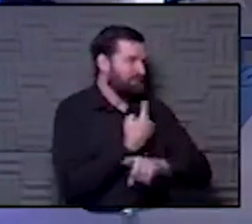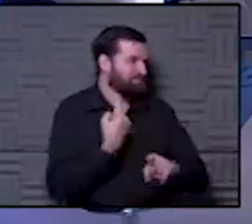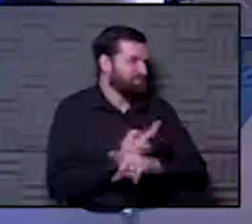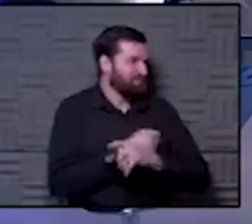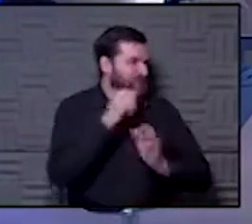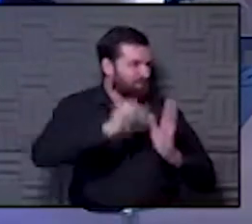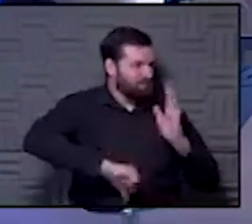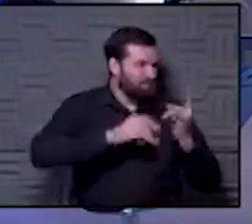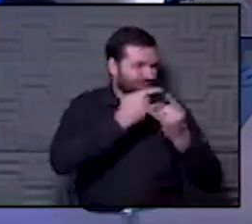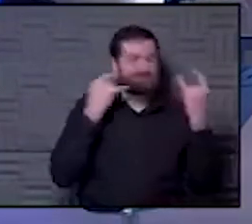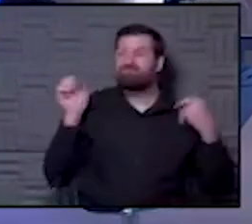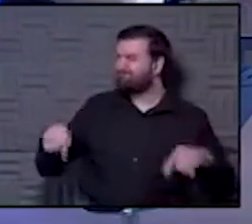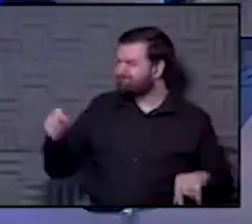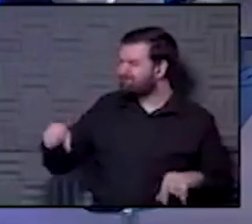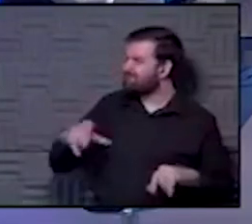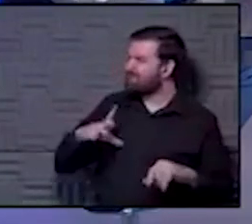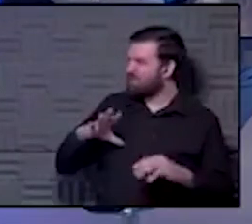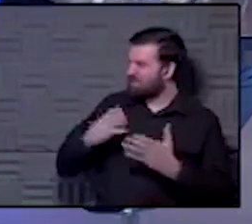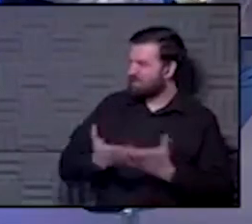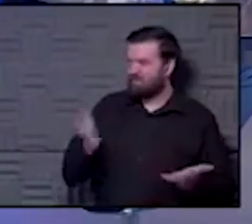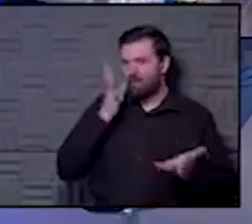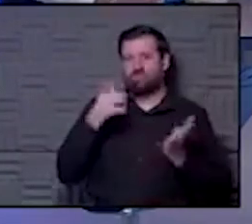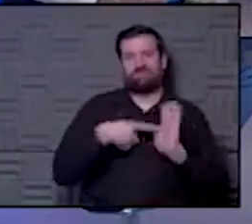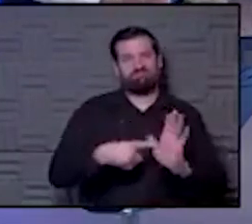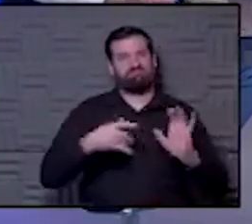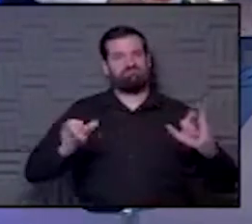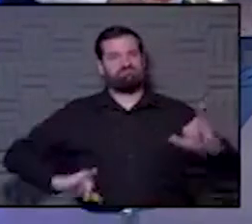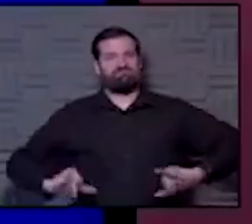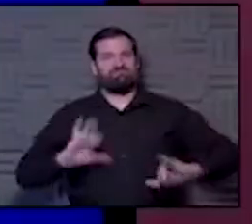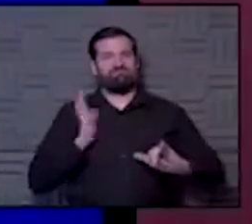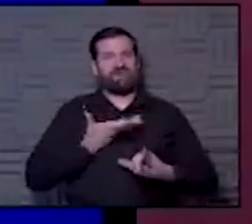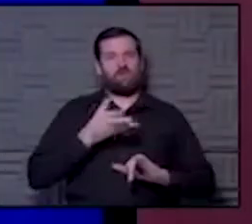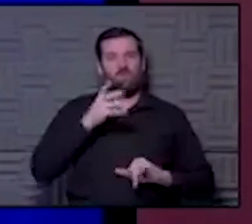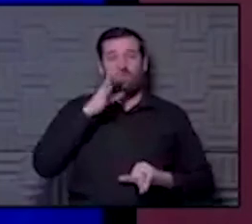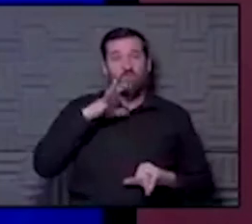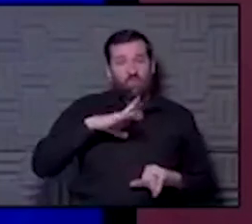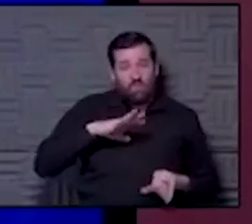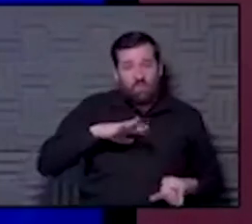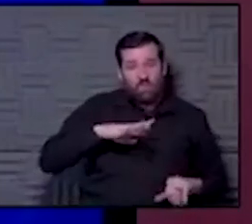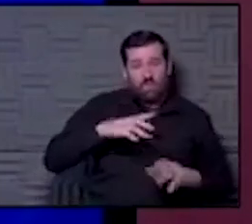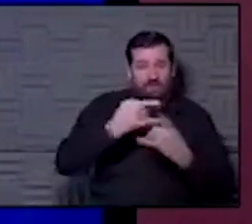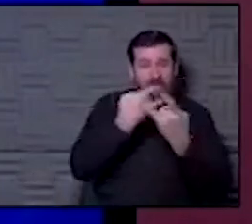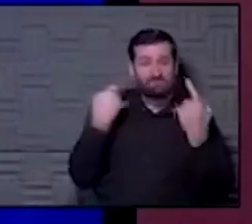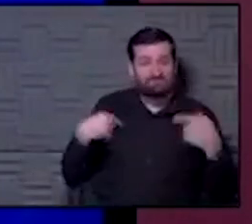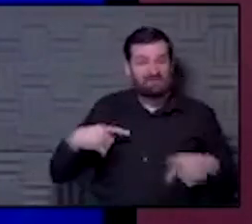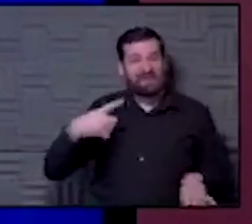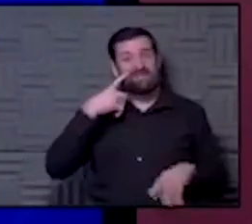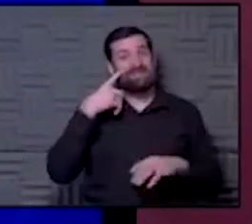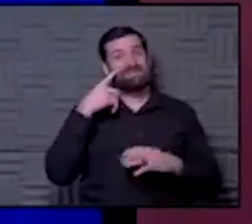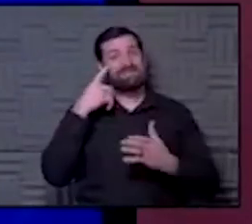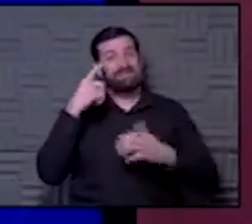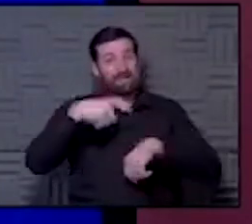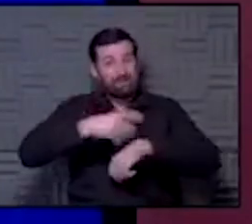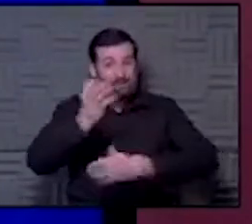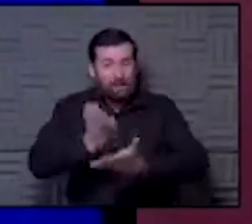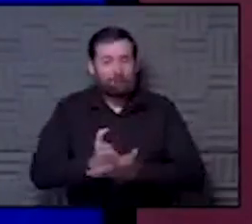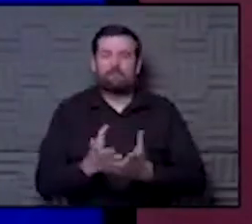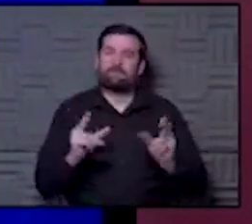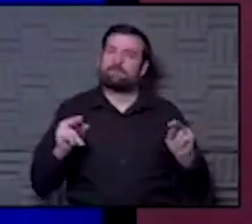masks. know. We've got some really cool stuff. We're going to start showing off our cool masks because we don't want you to think it's time to stop masking.